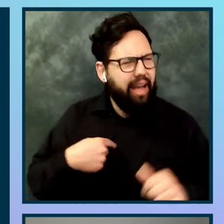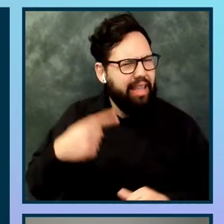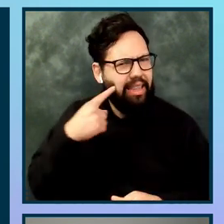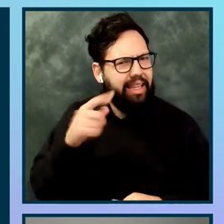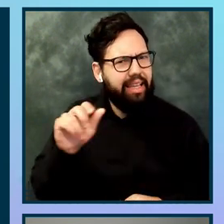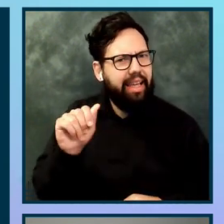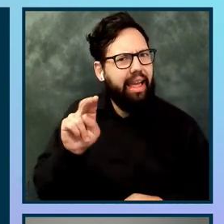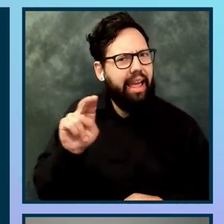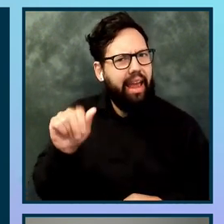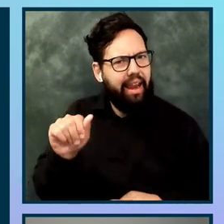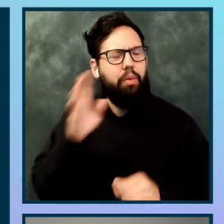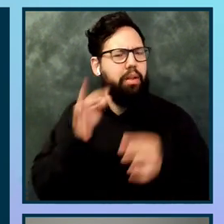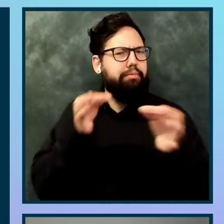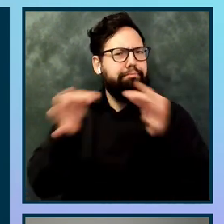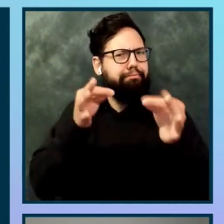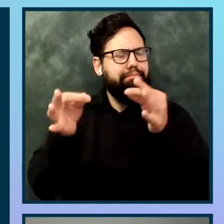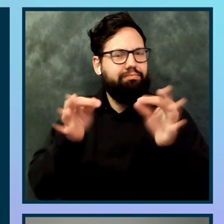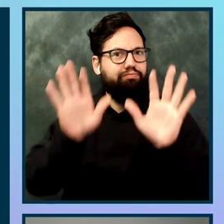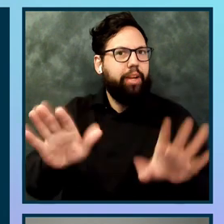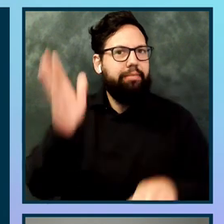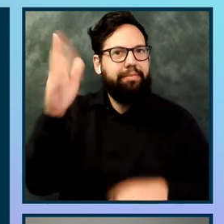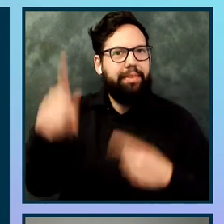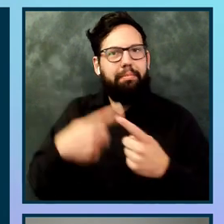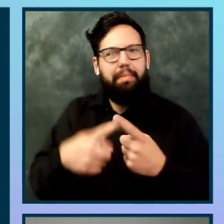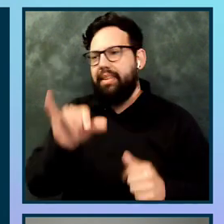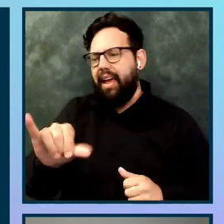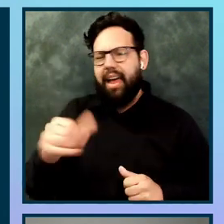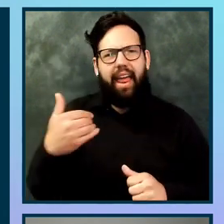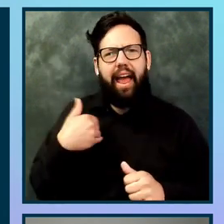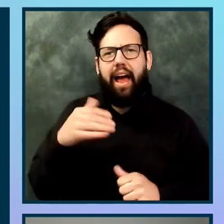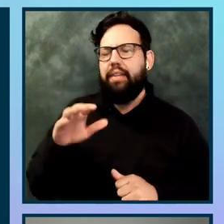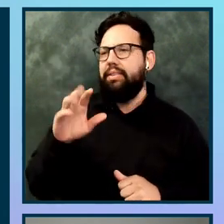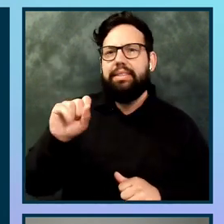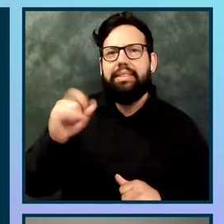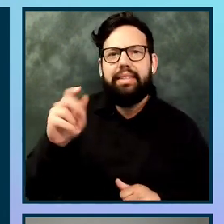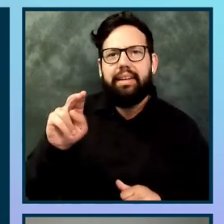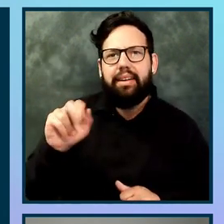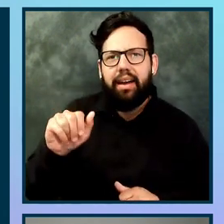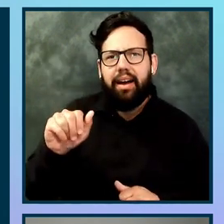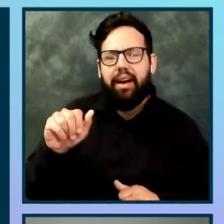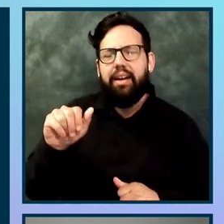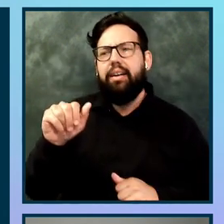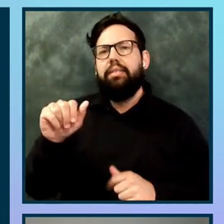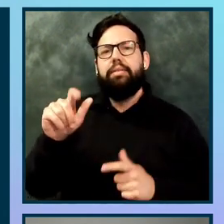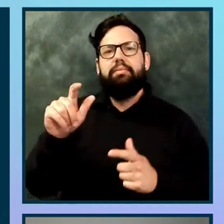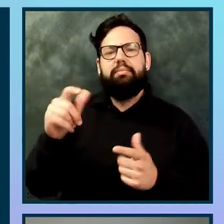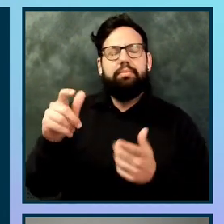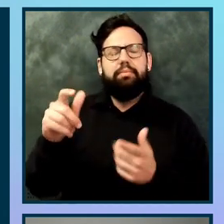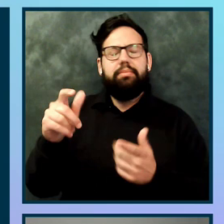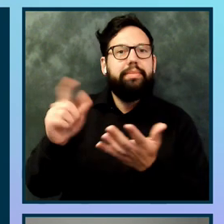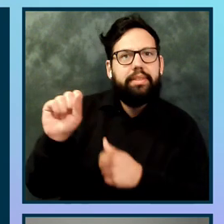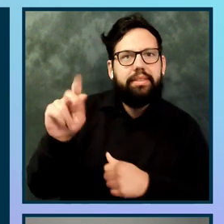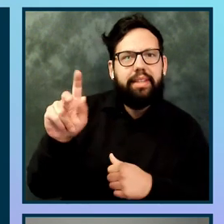great talk about this. We can use Figma, XD, Sketch, they all provide super great tools for that.